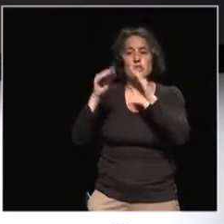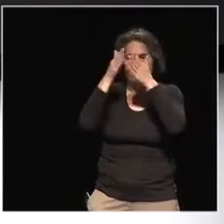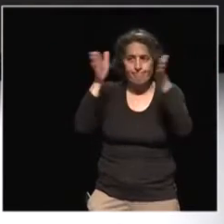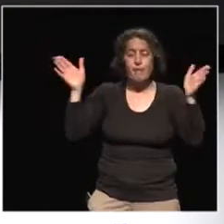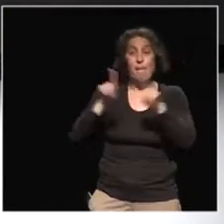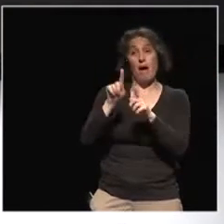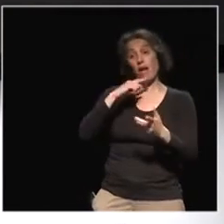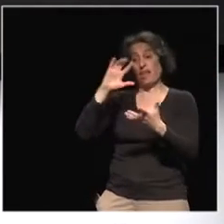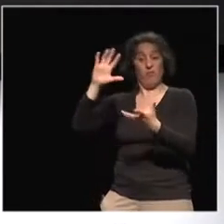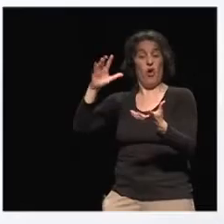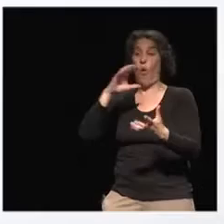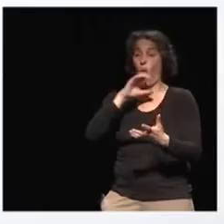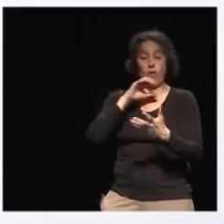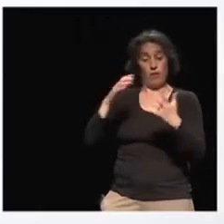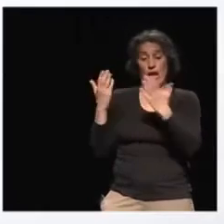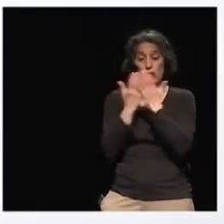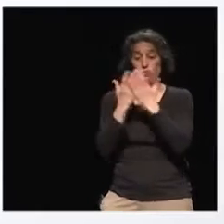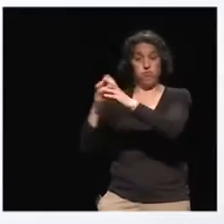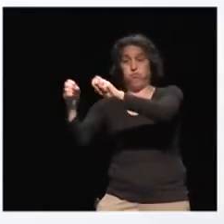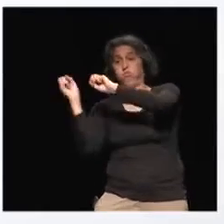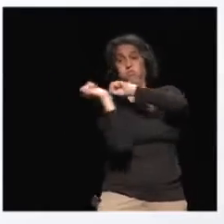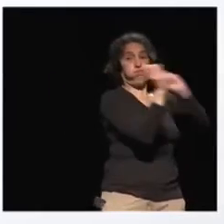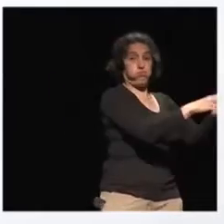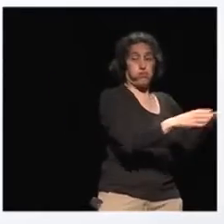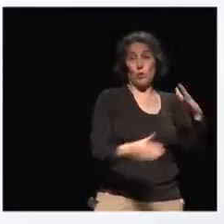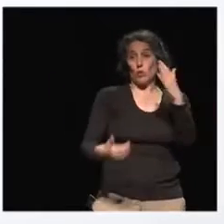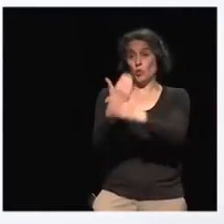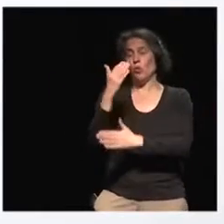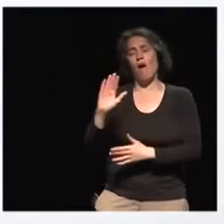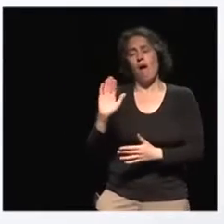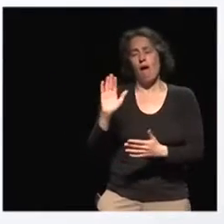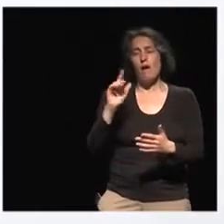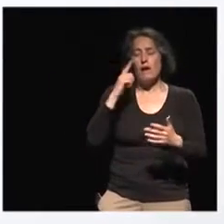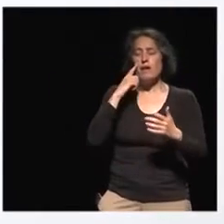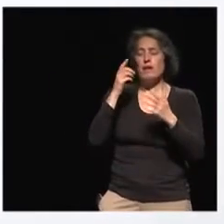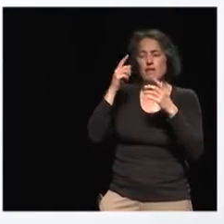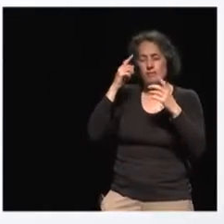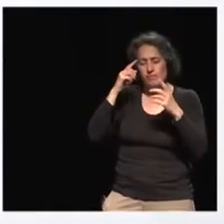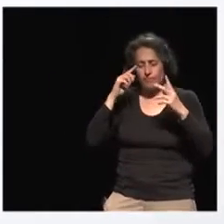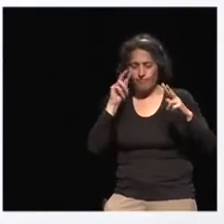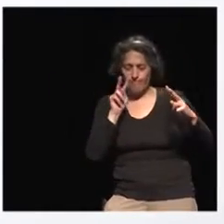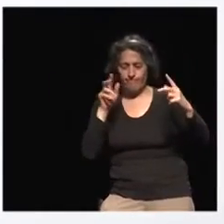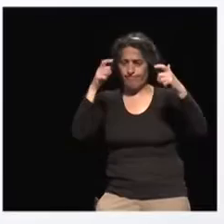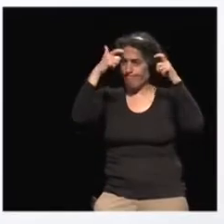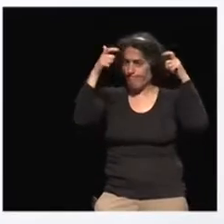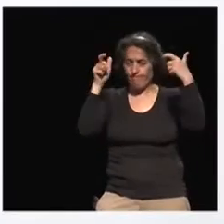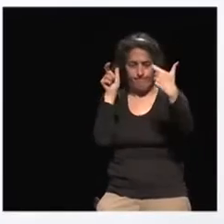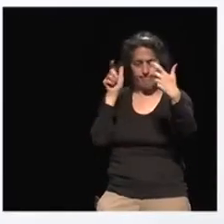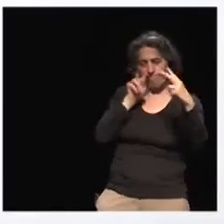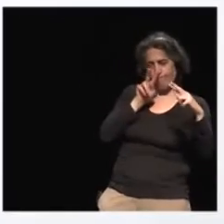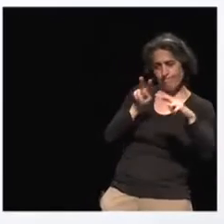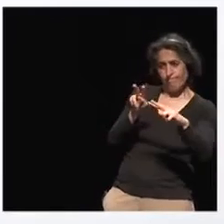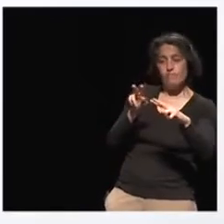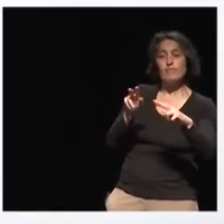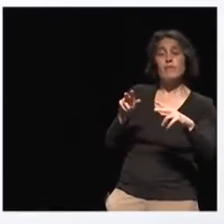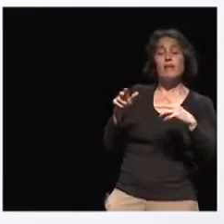But one of the things that I found fascinating was that we basically have developed a huge program on games